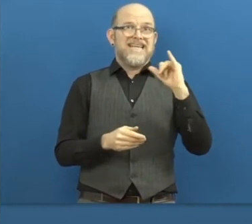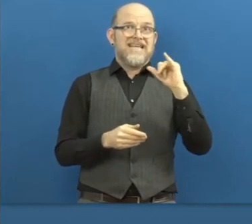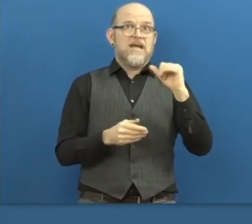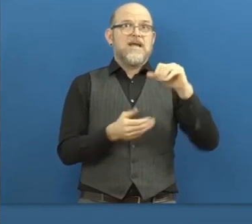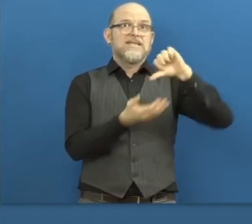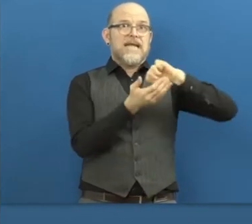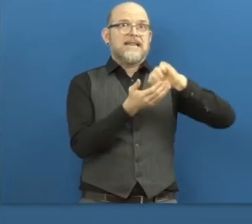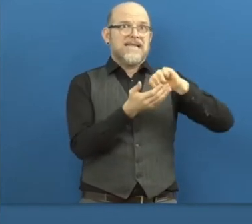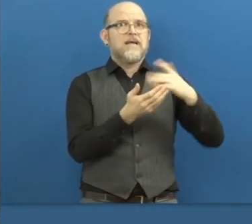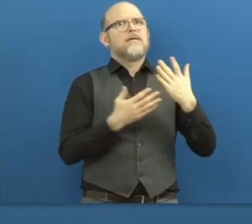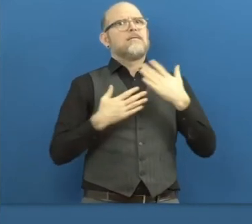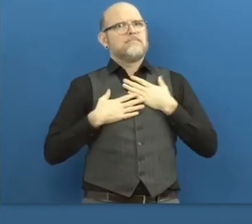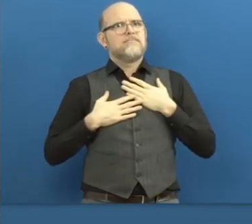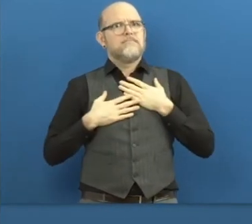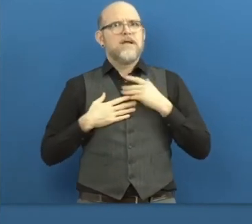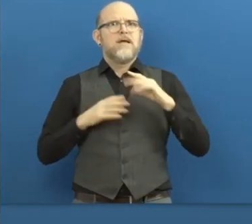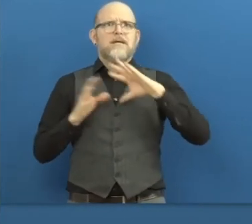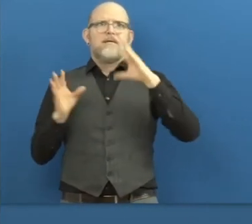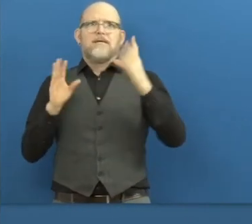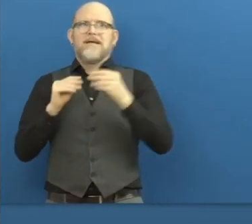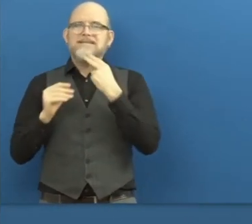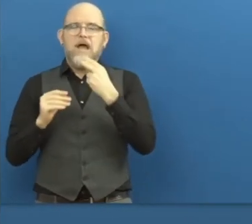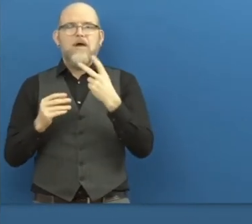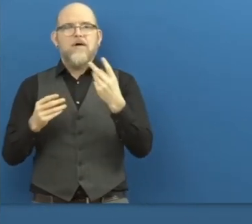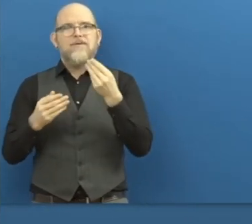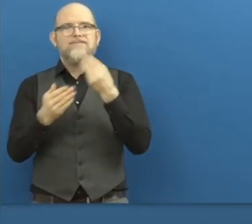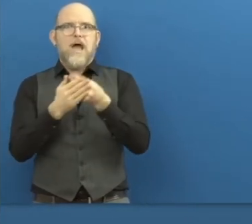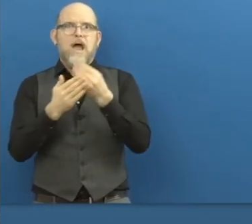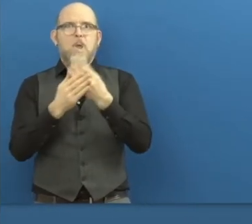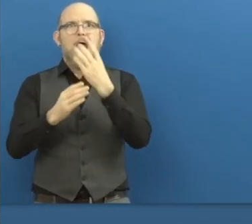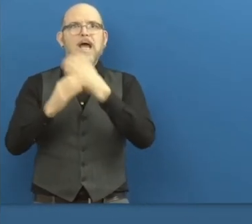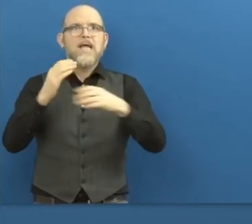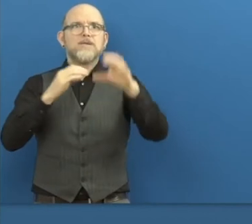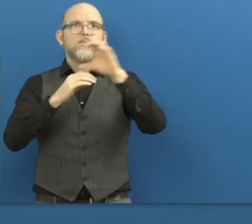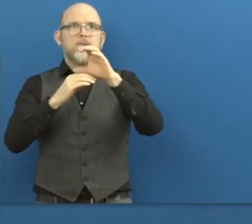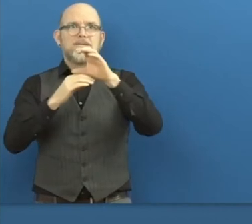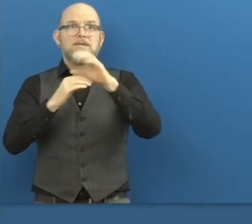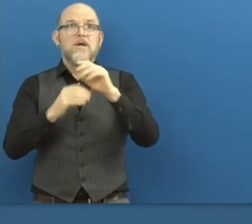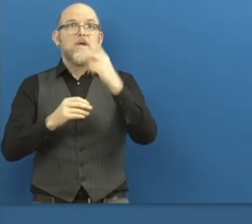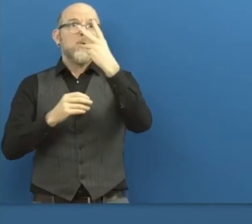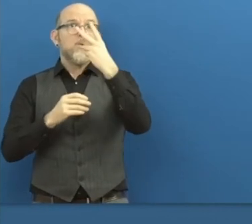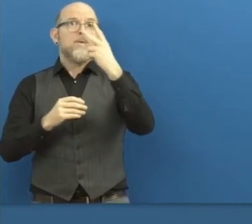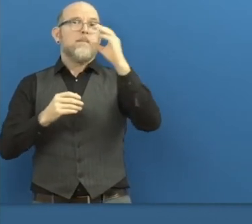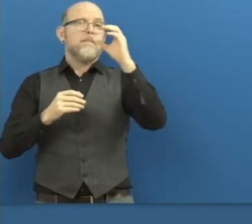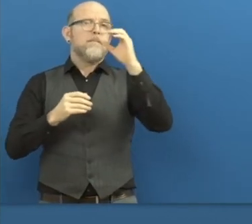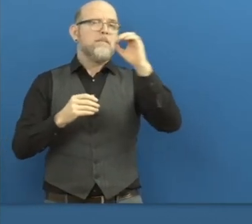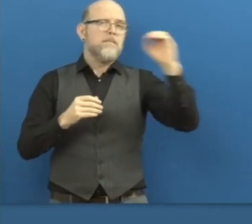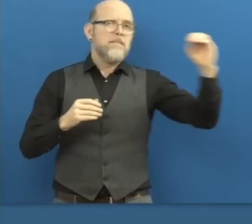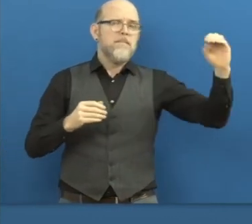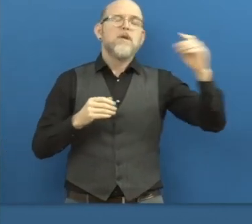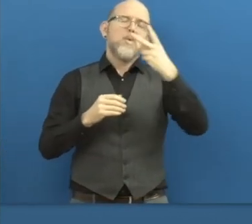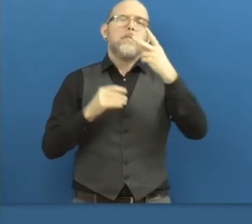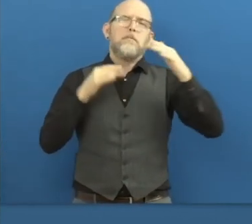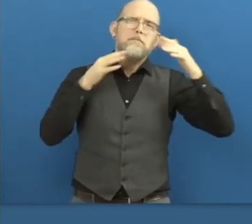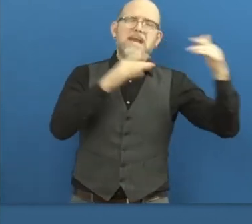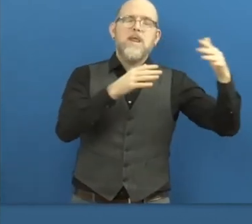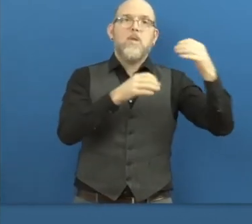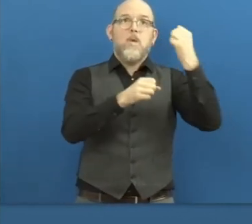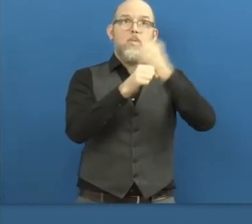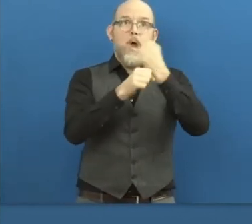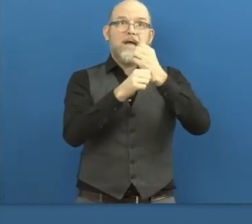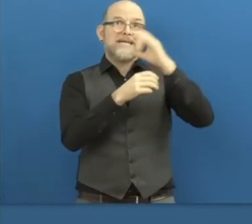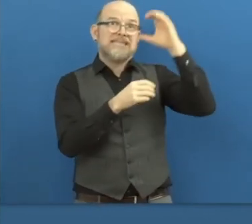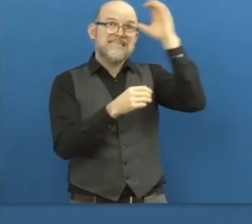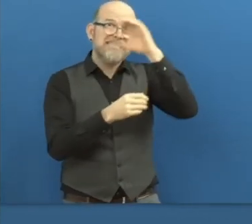literally two million jobs that are out there throughout the United States. 200,000 employers put in